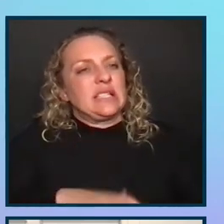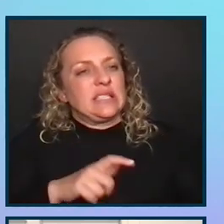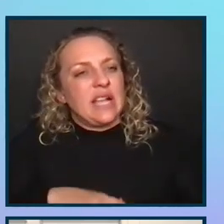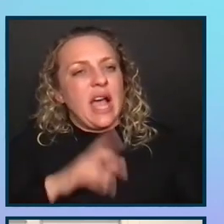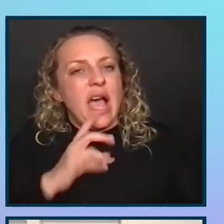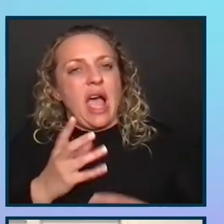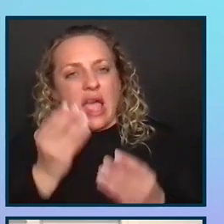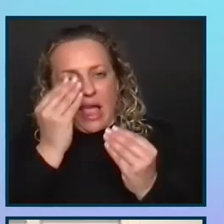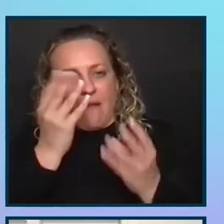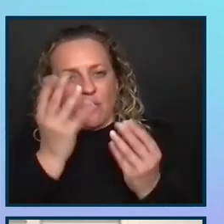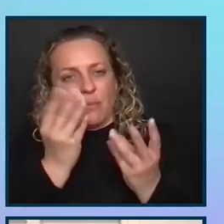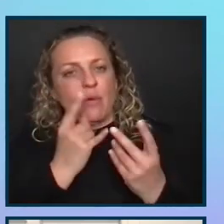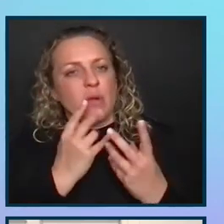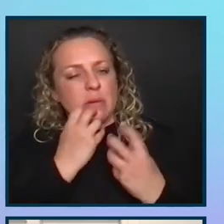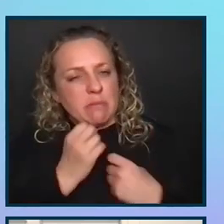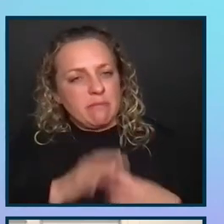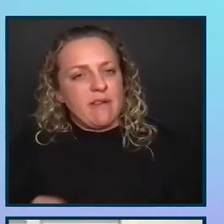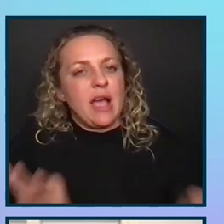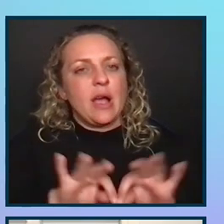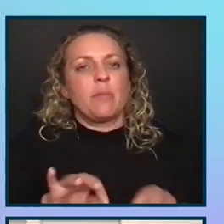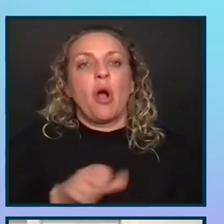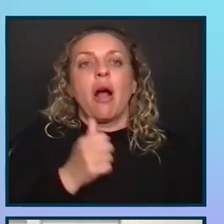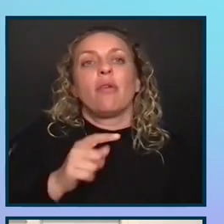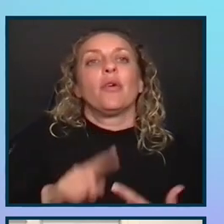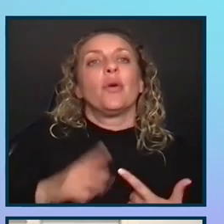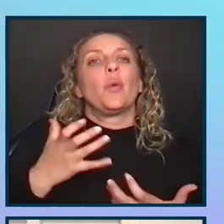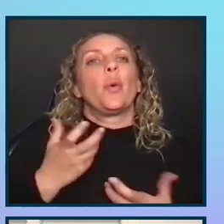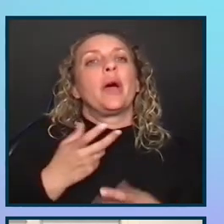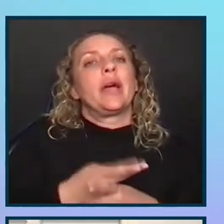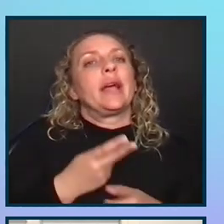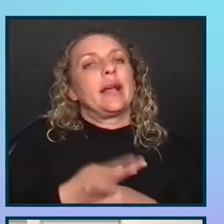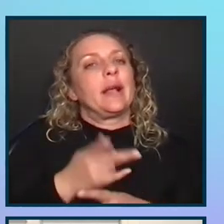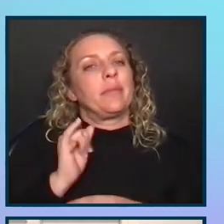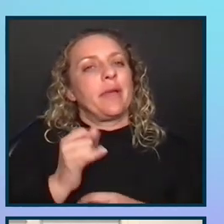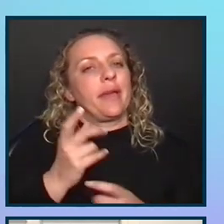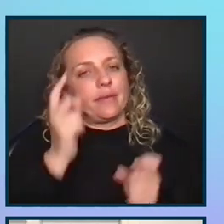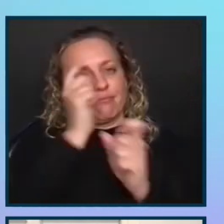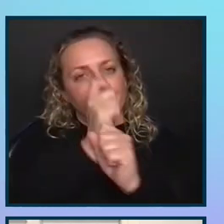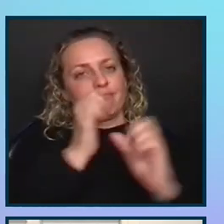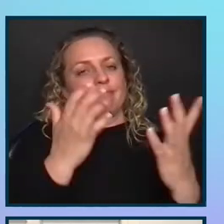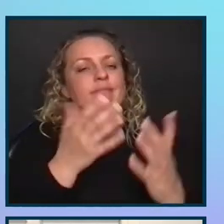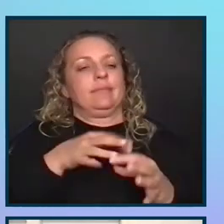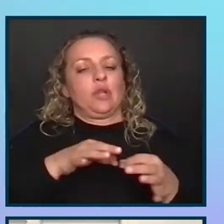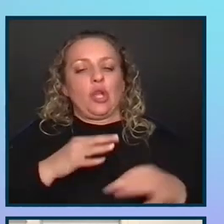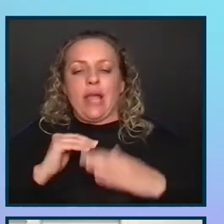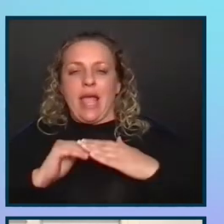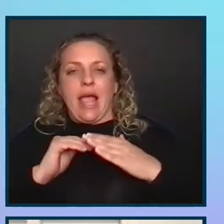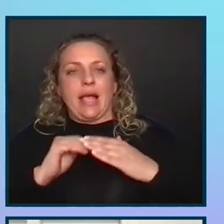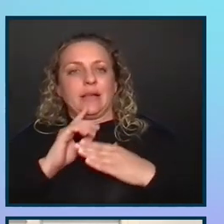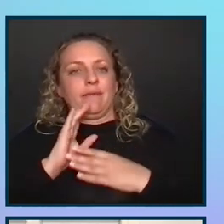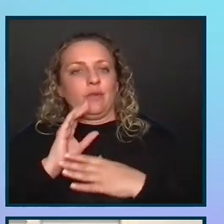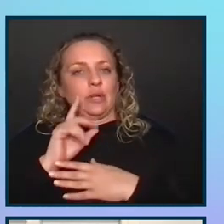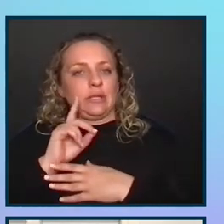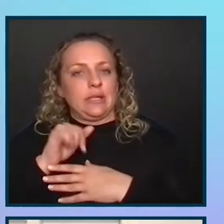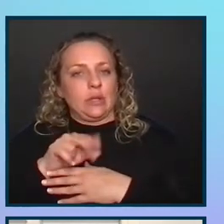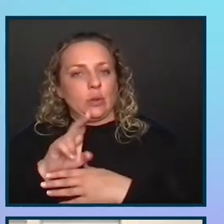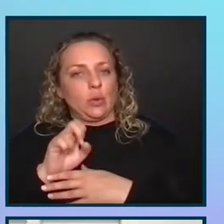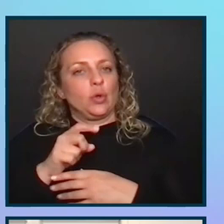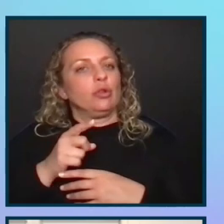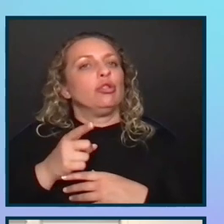for that. The other is we wanted to keep the idea of early access for DQ as much as possible through